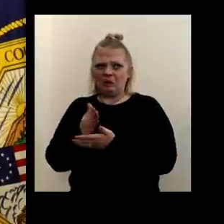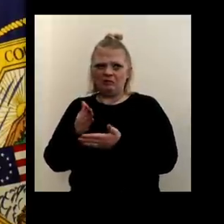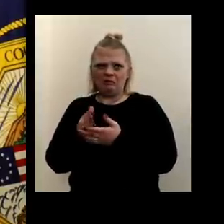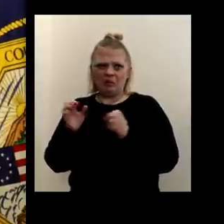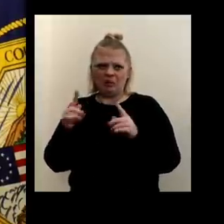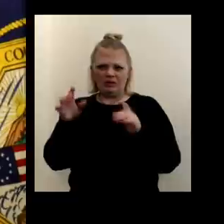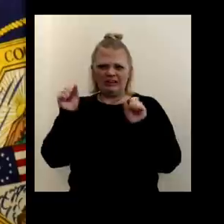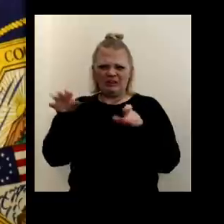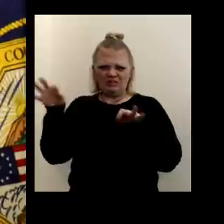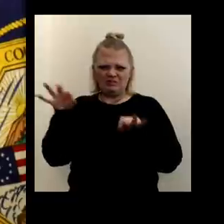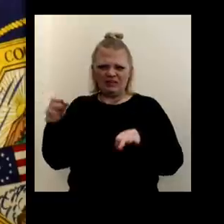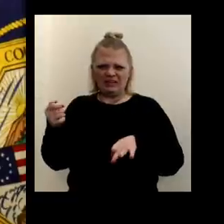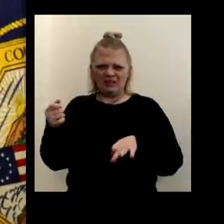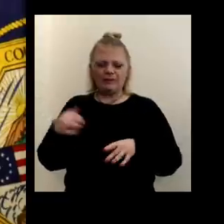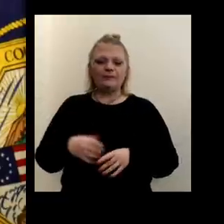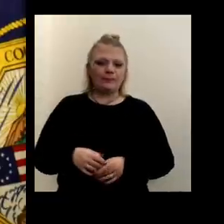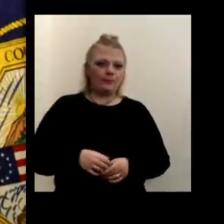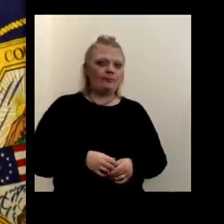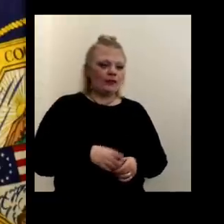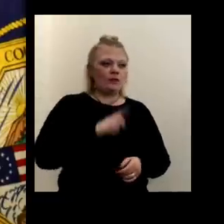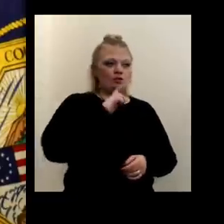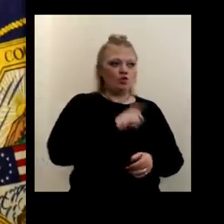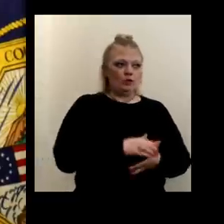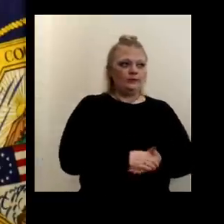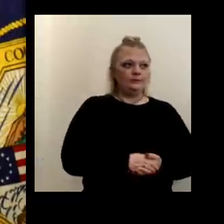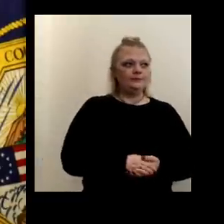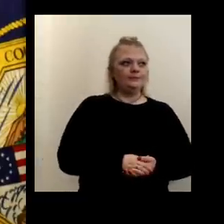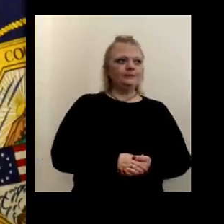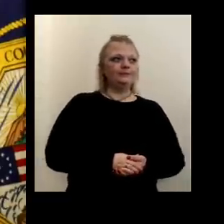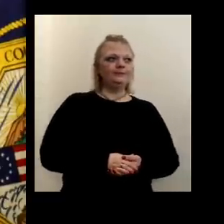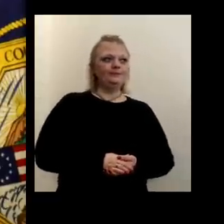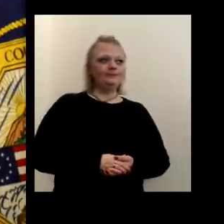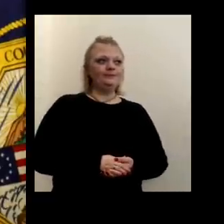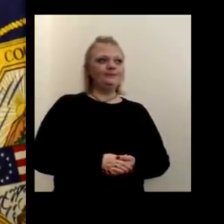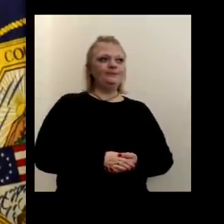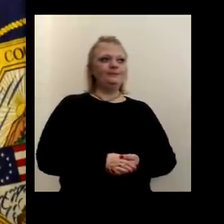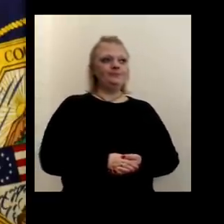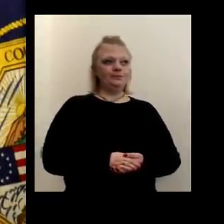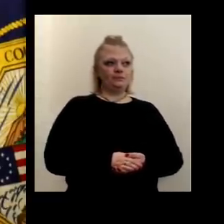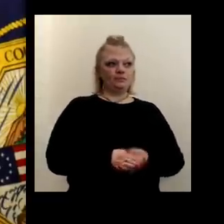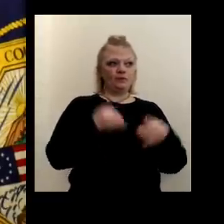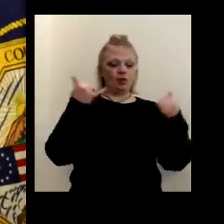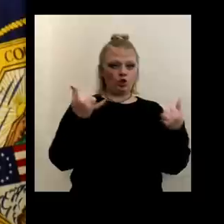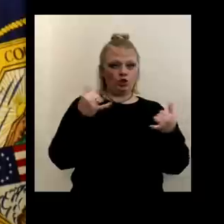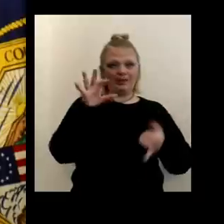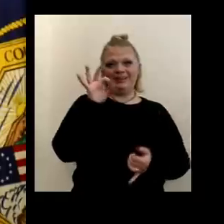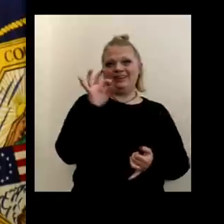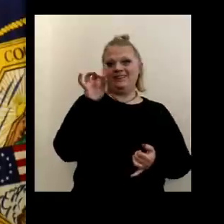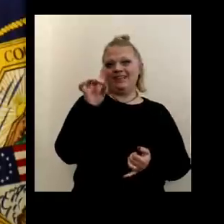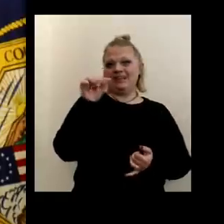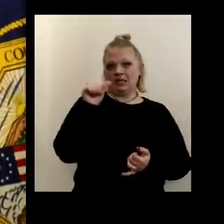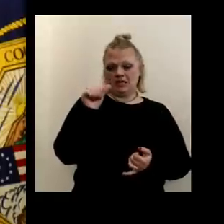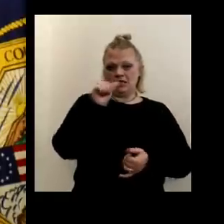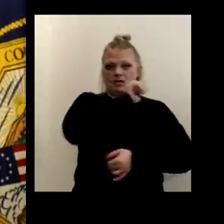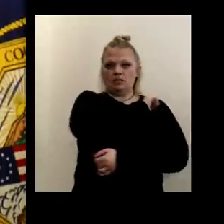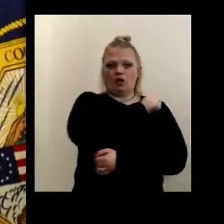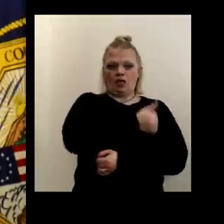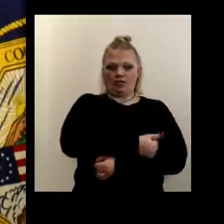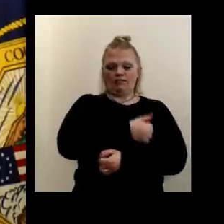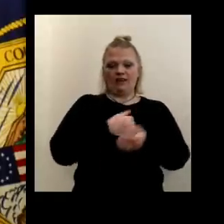you, can you kind of break that down a little bit? Sure. So there are currently the FDA has authorized, uh,